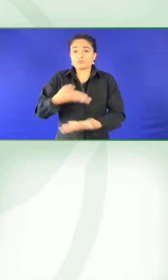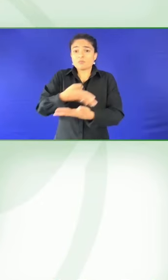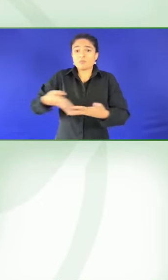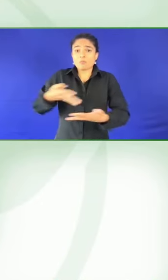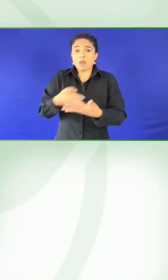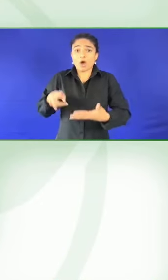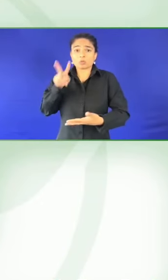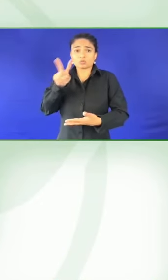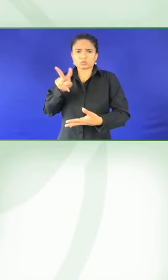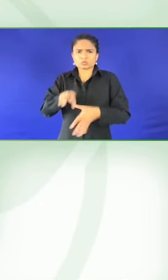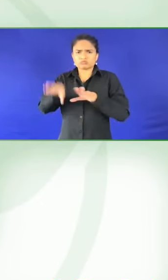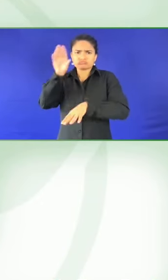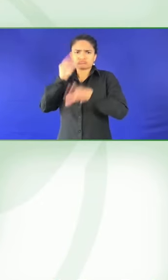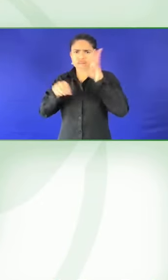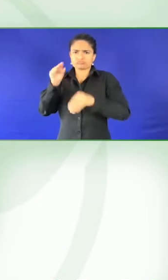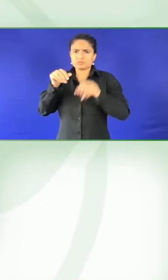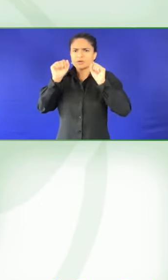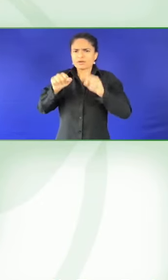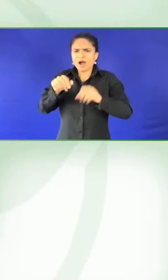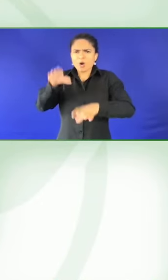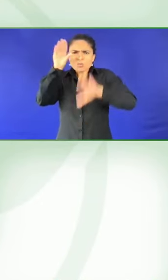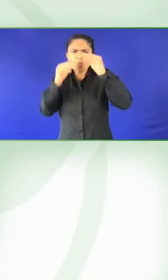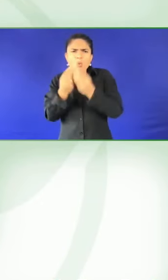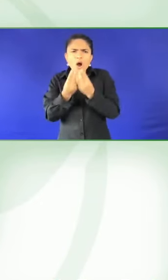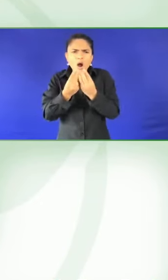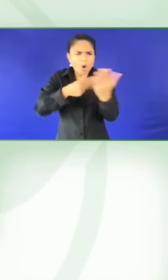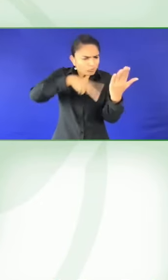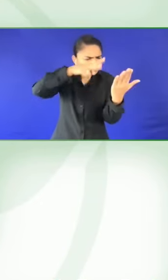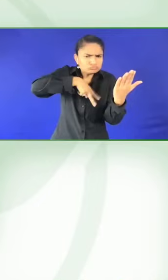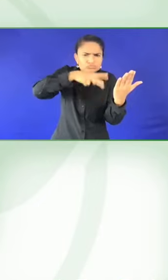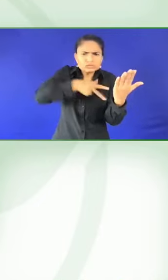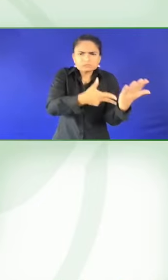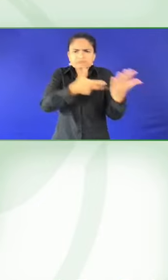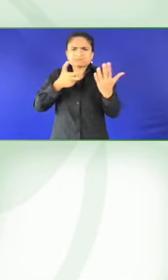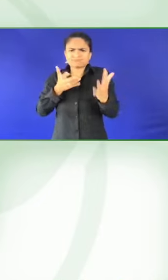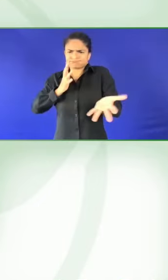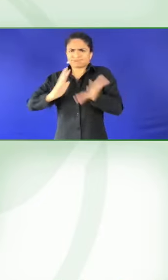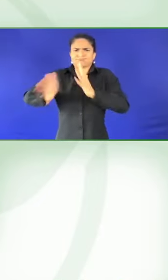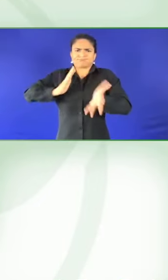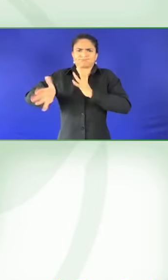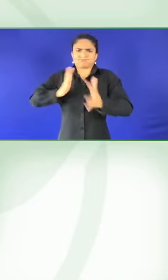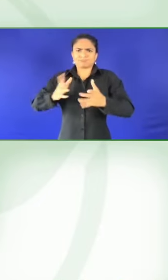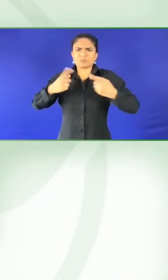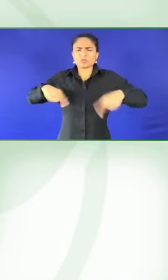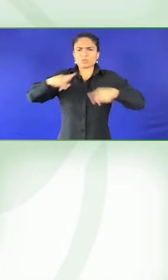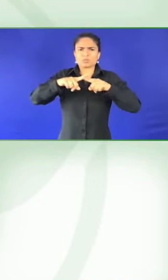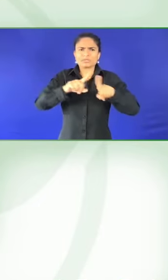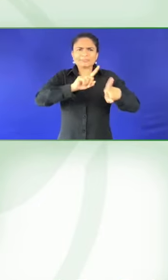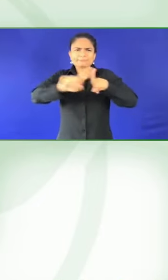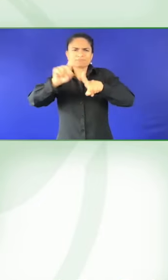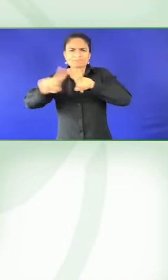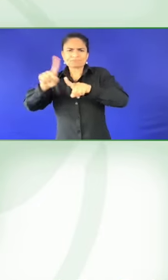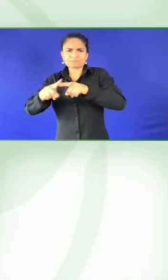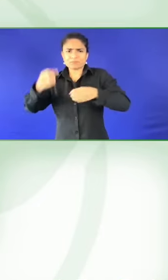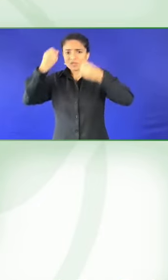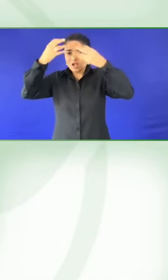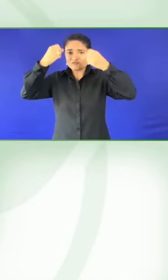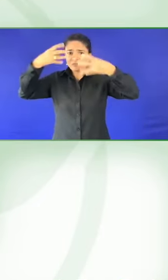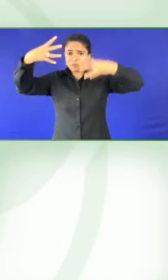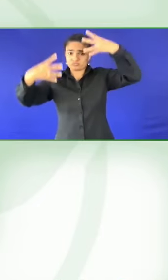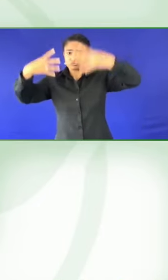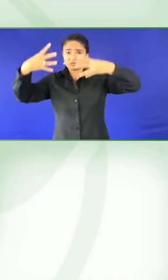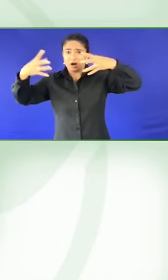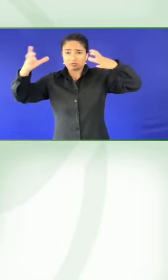experience teaching deaf children have shared their data with us and worked with us in helping to establish our